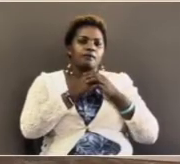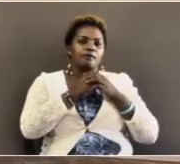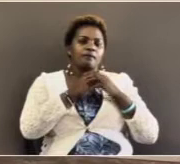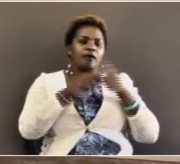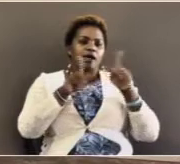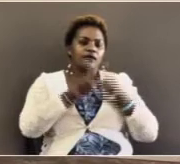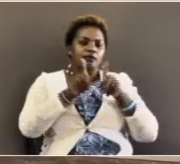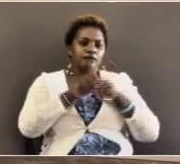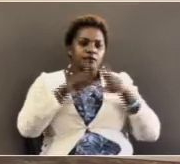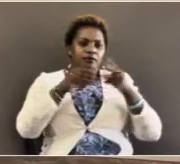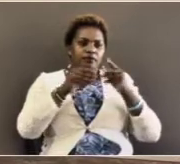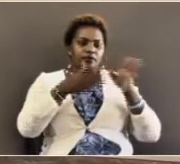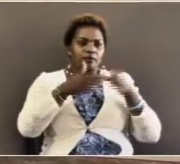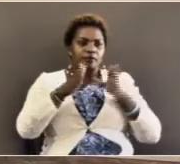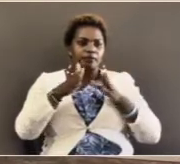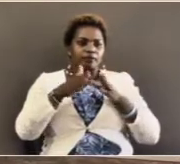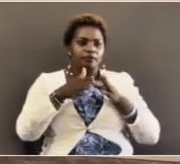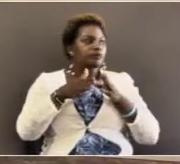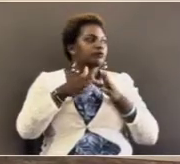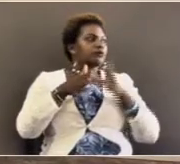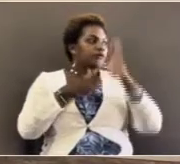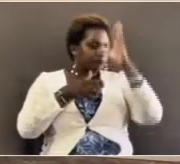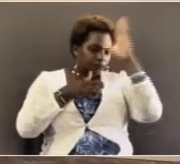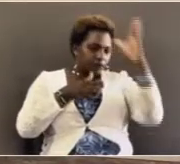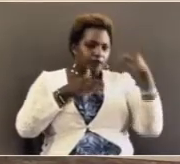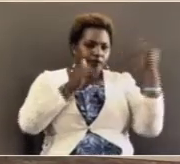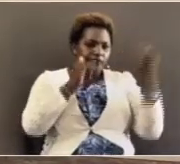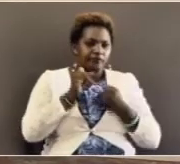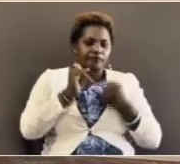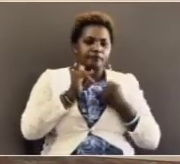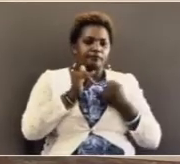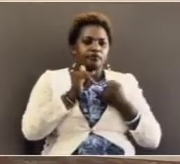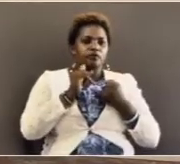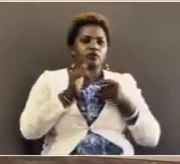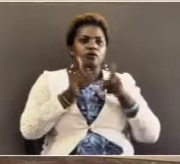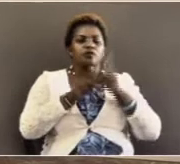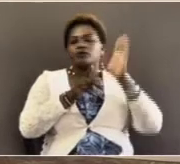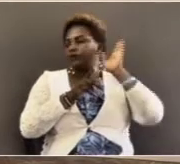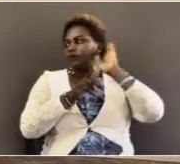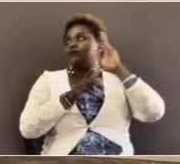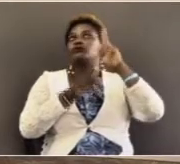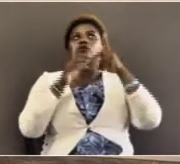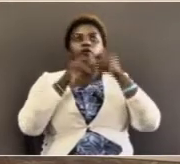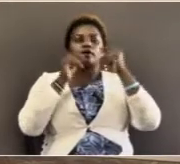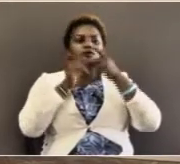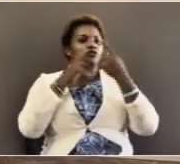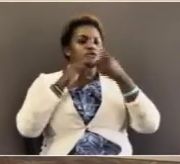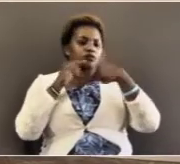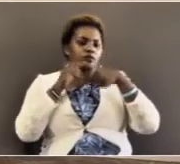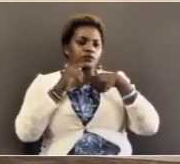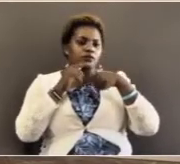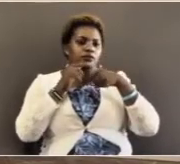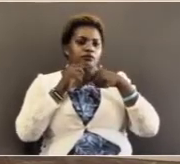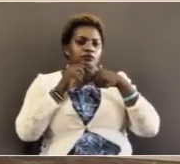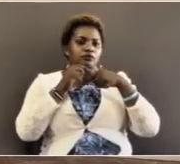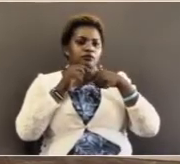Amen. As you give us that opportunity, Father, we invite you even as we listen to you talking to us,